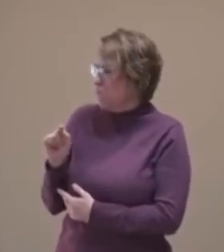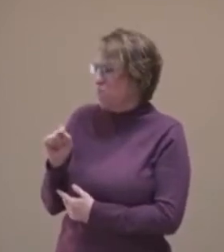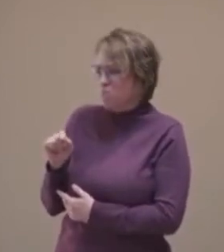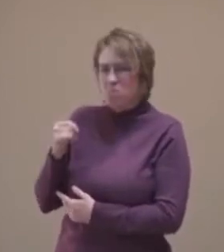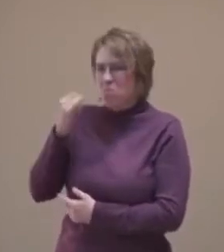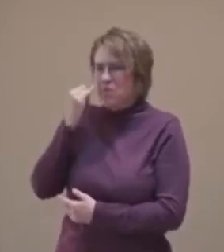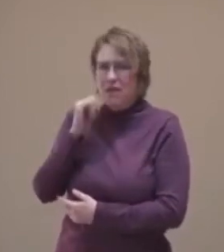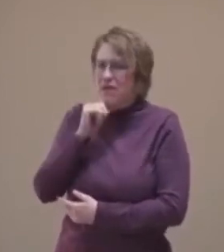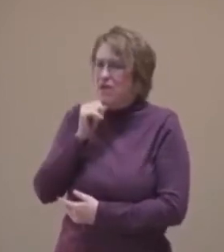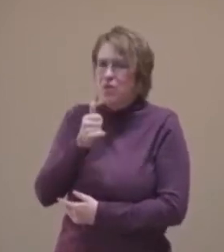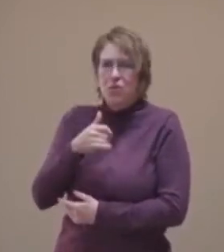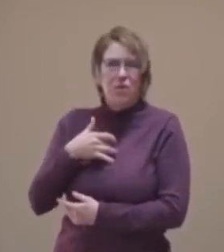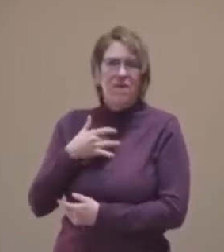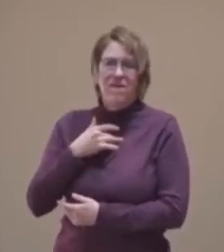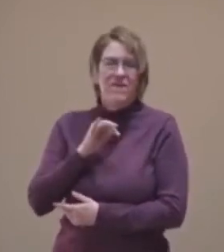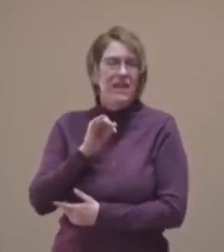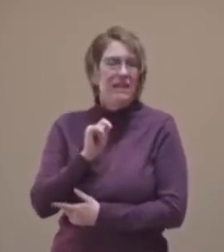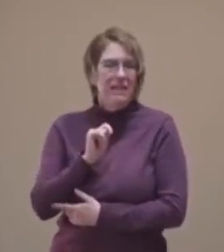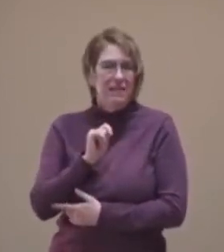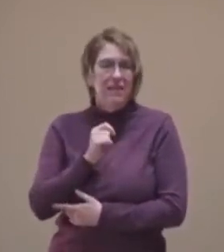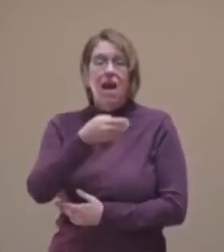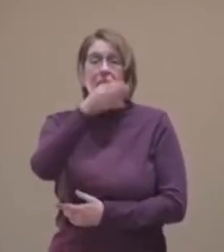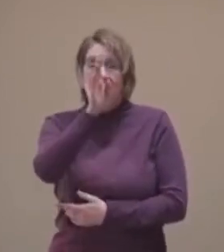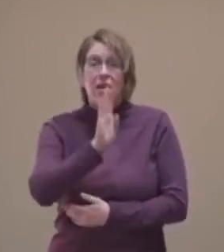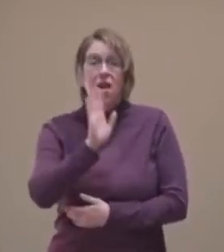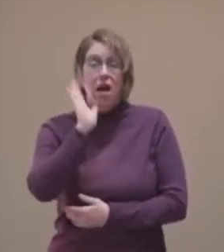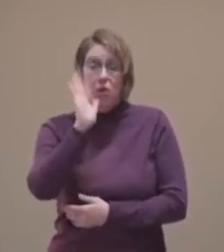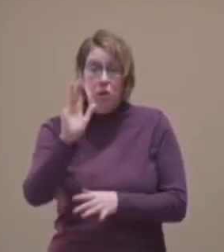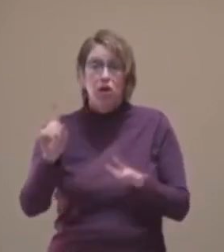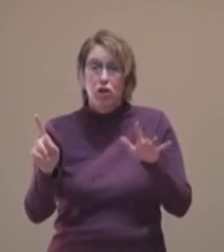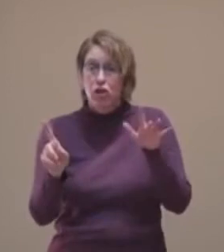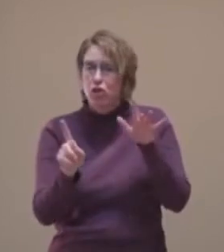And God comes to you just as you are.